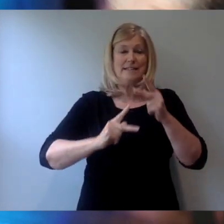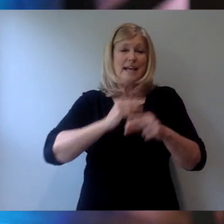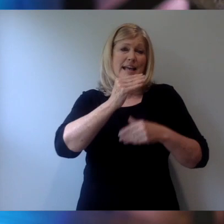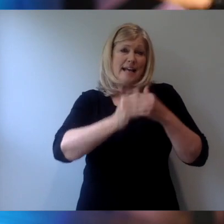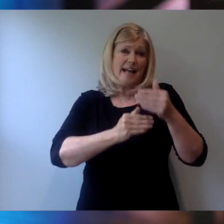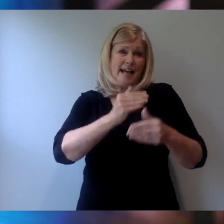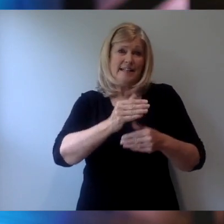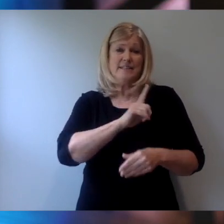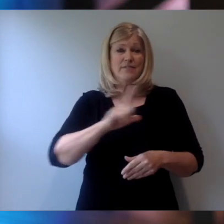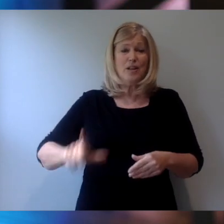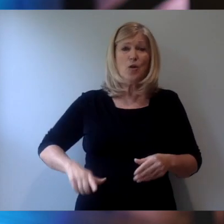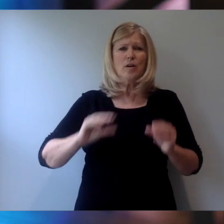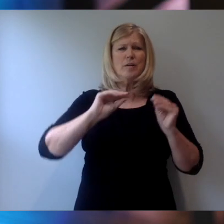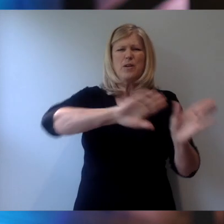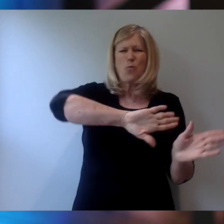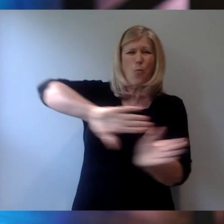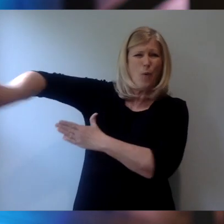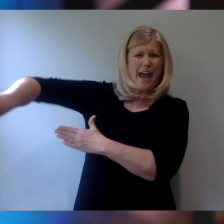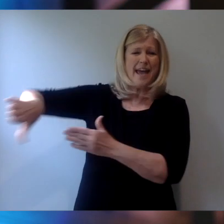Lord, put away all that stuff.